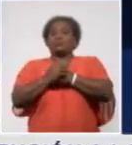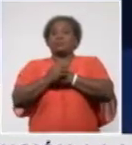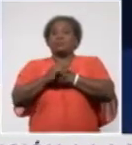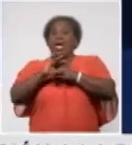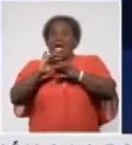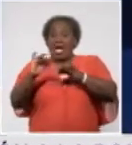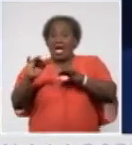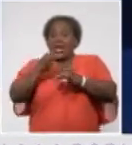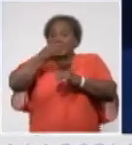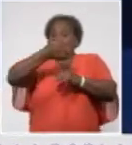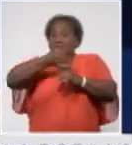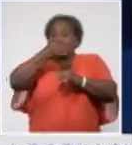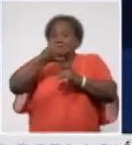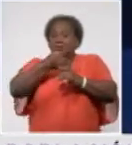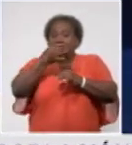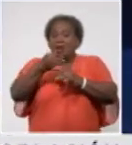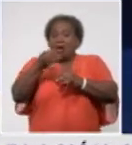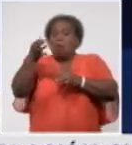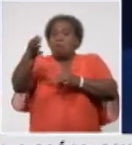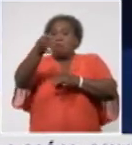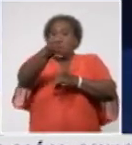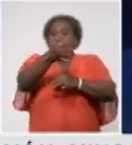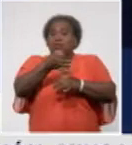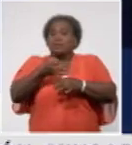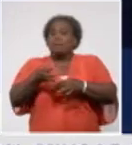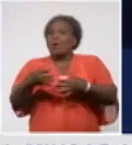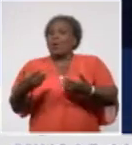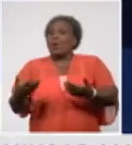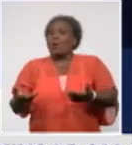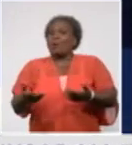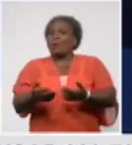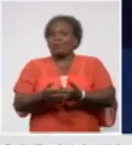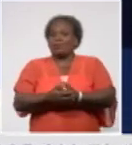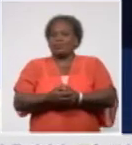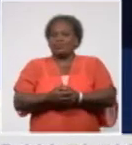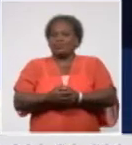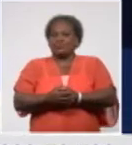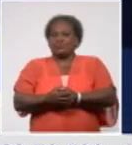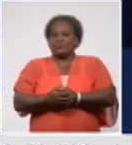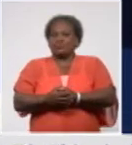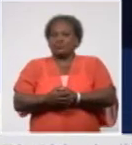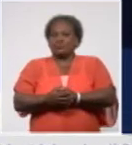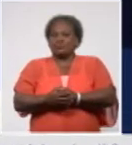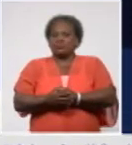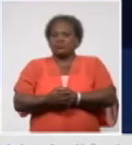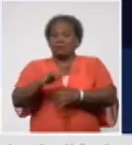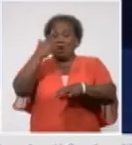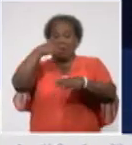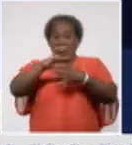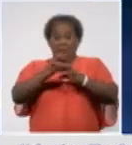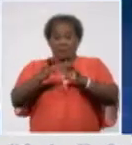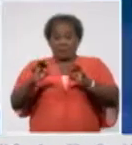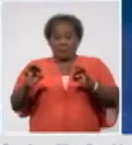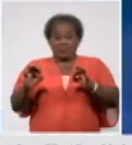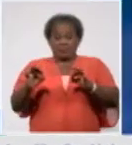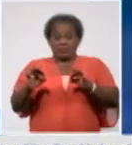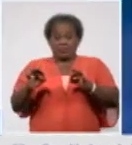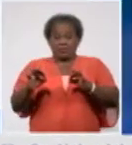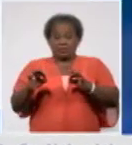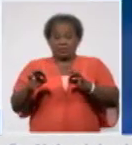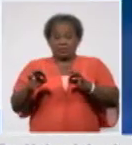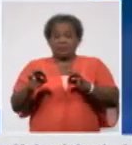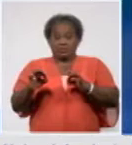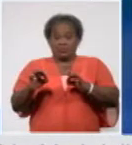and Artemisa. By municipality, the case belonging to Artemisa is from the